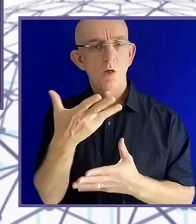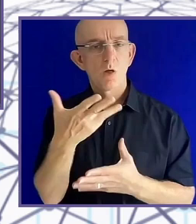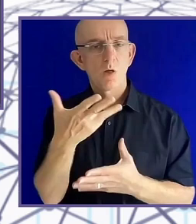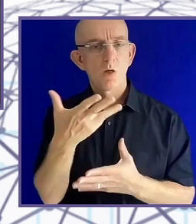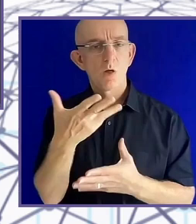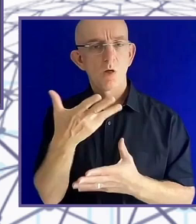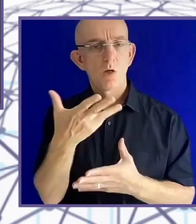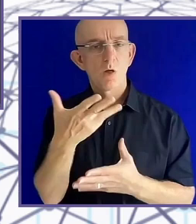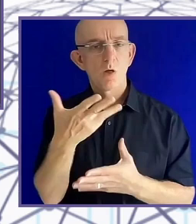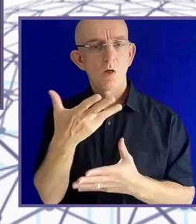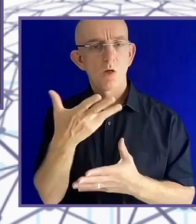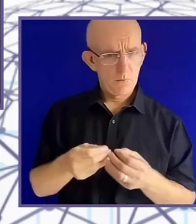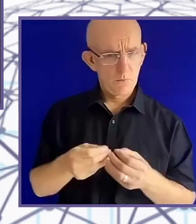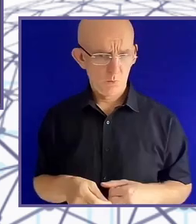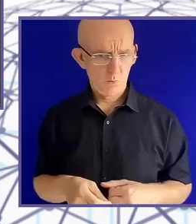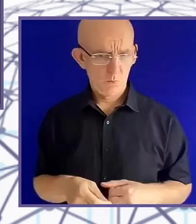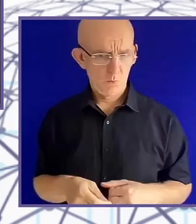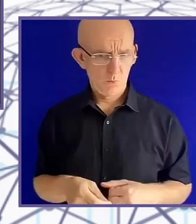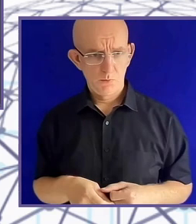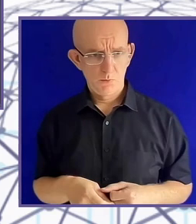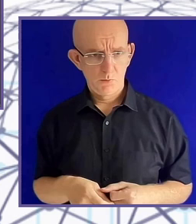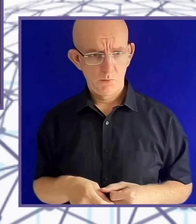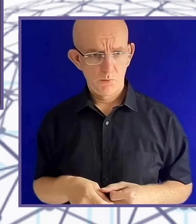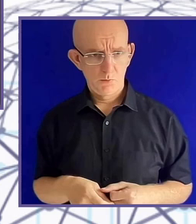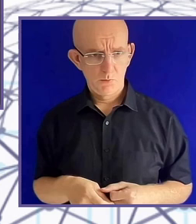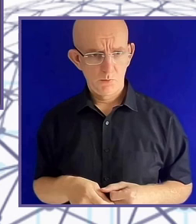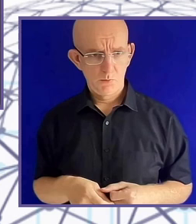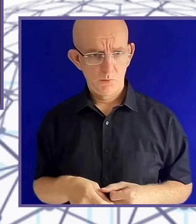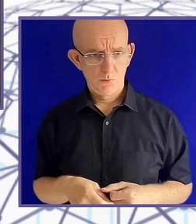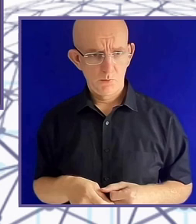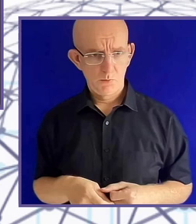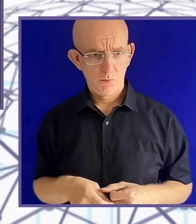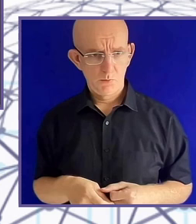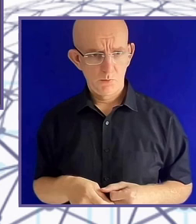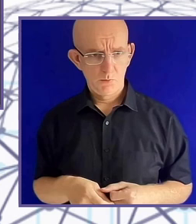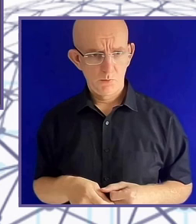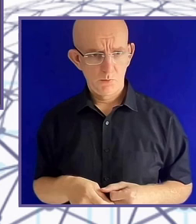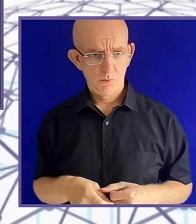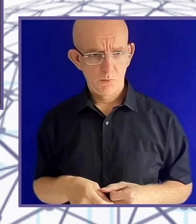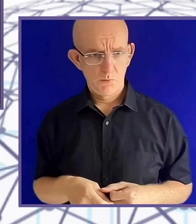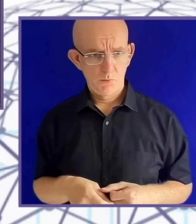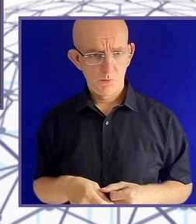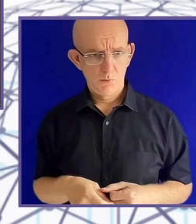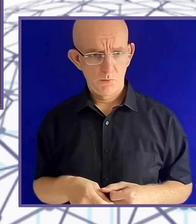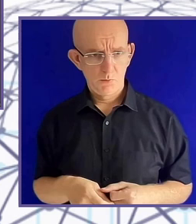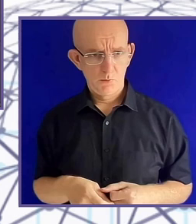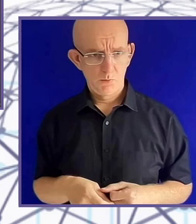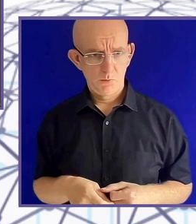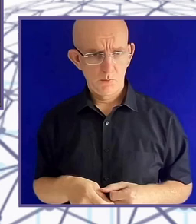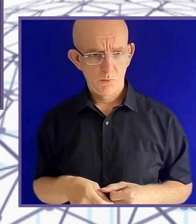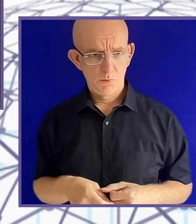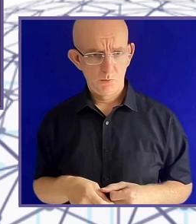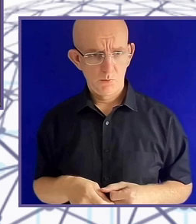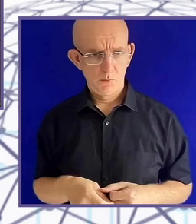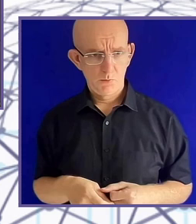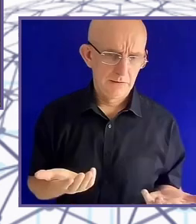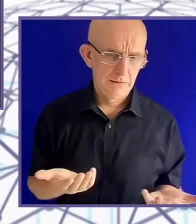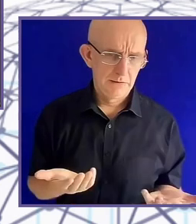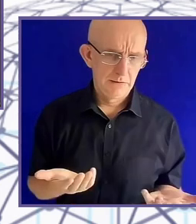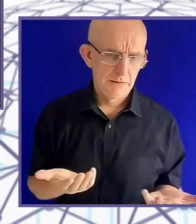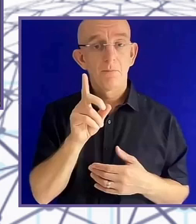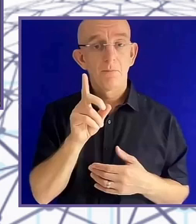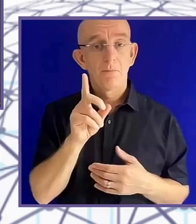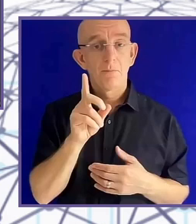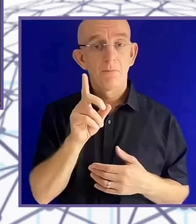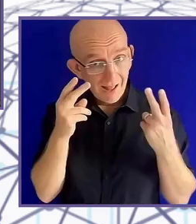not being able to get a sense of obstacles above where the cane is. But the haptic shoes were